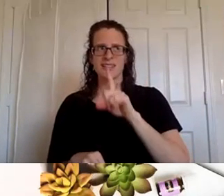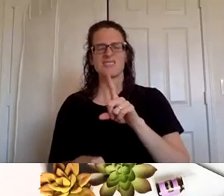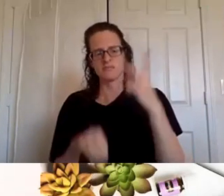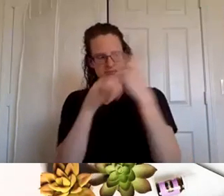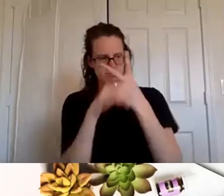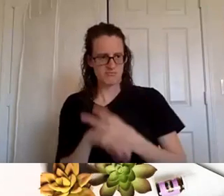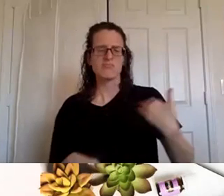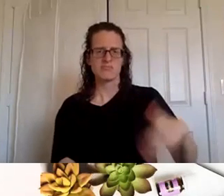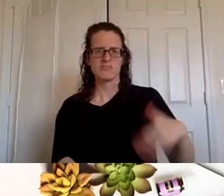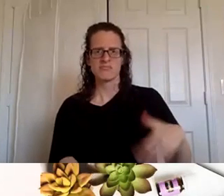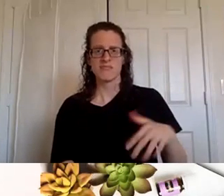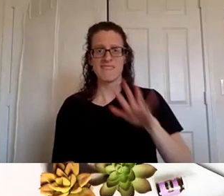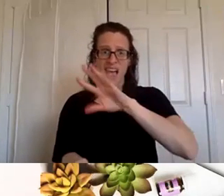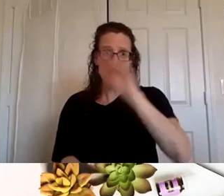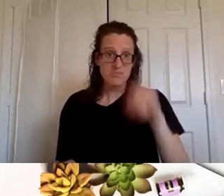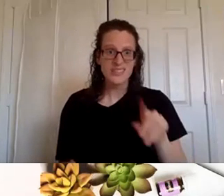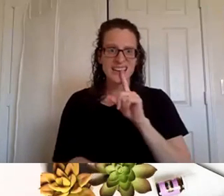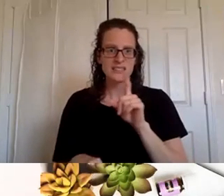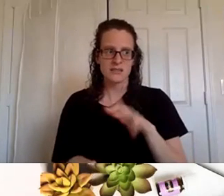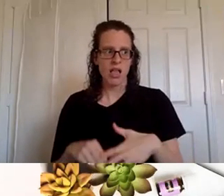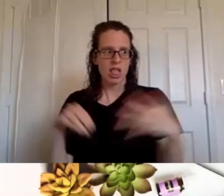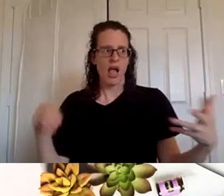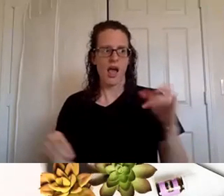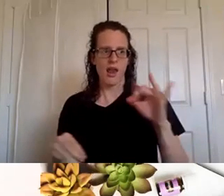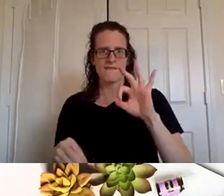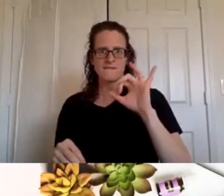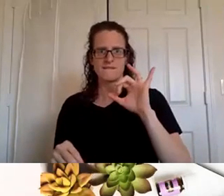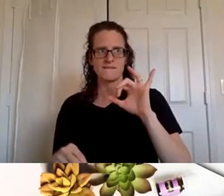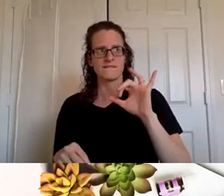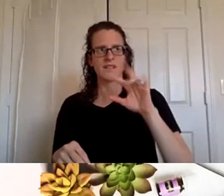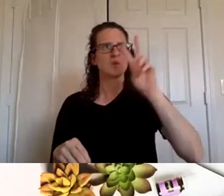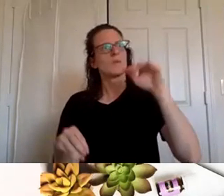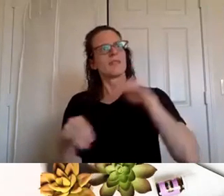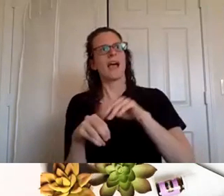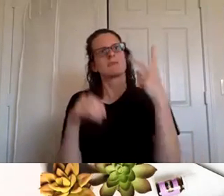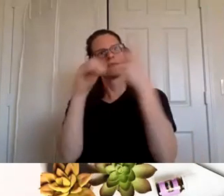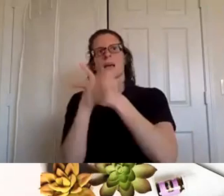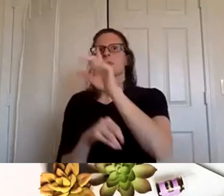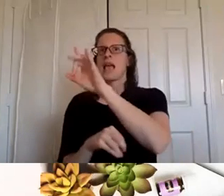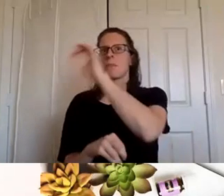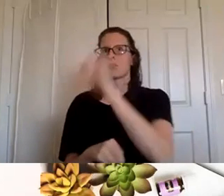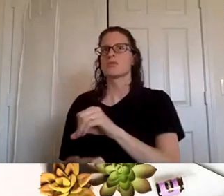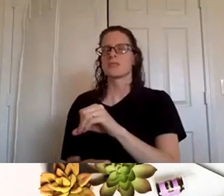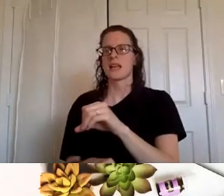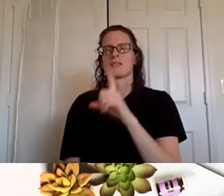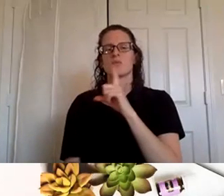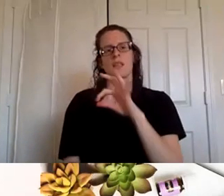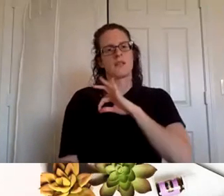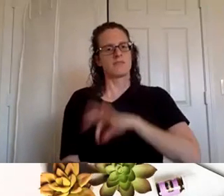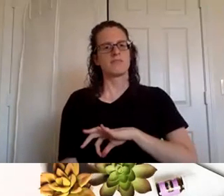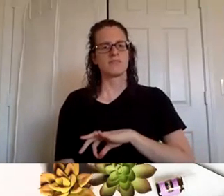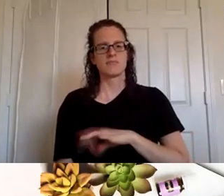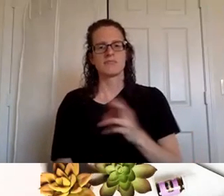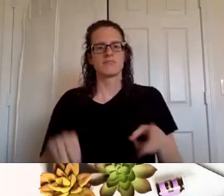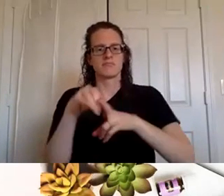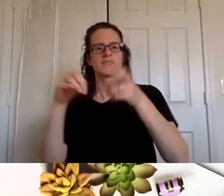and five percent of that is a good amount and four percent so it really adds up and that's what makes those commissions that we saw